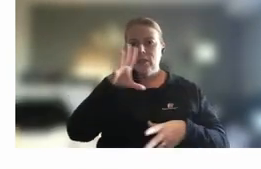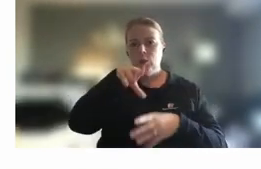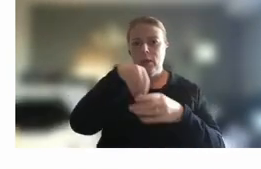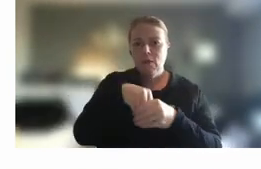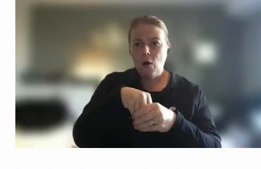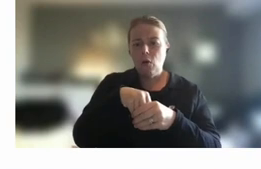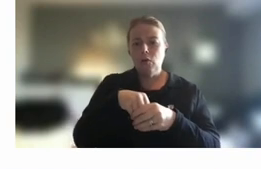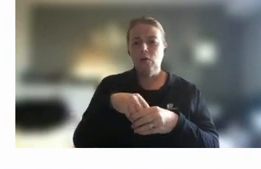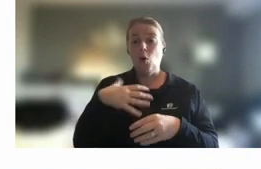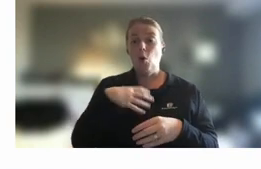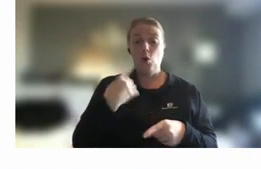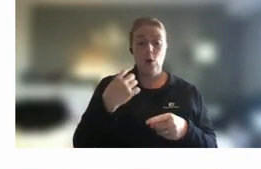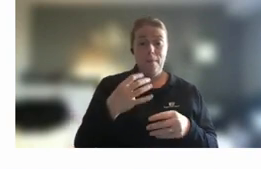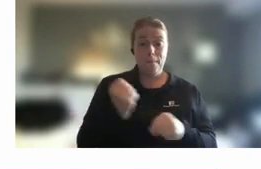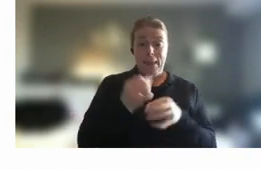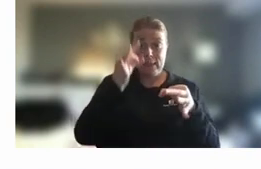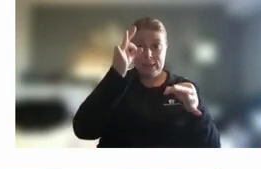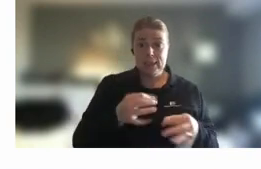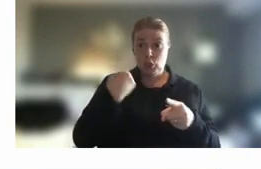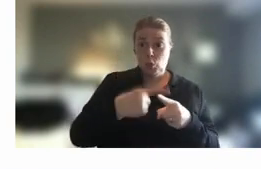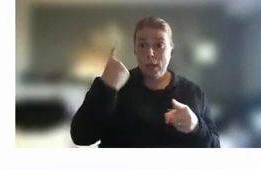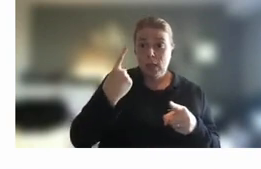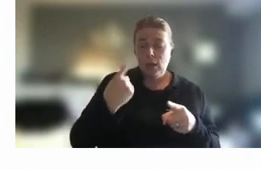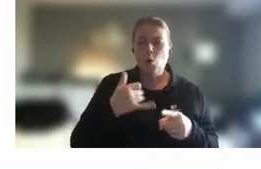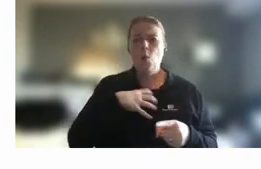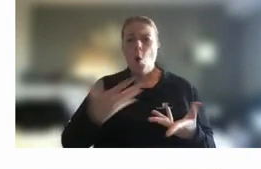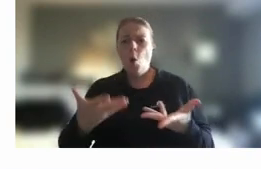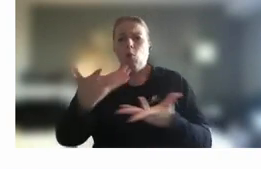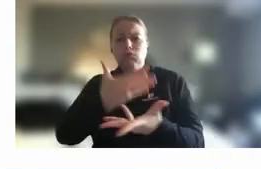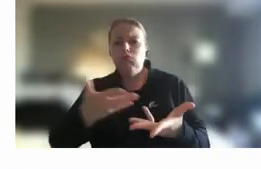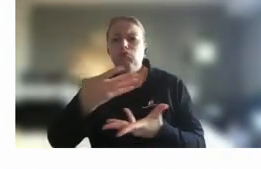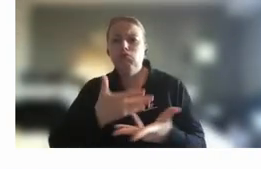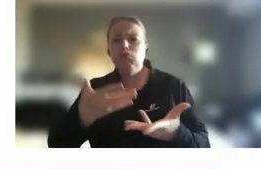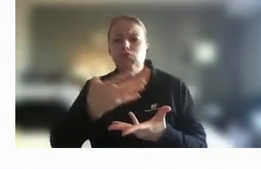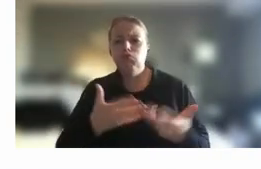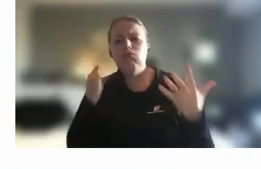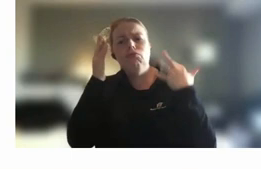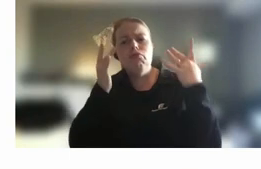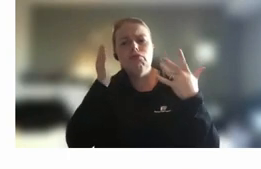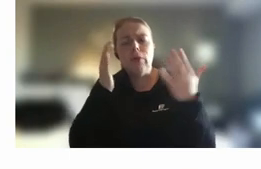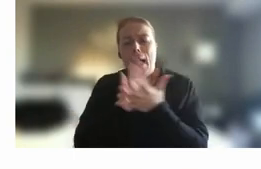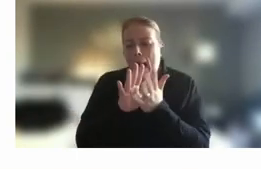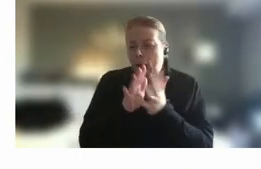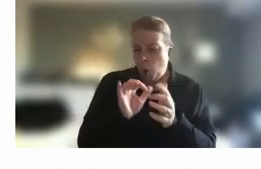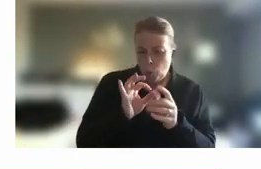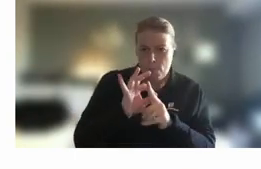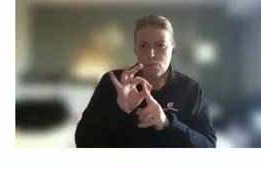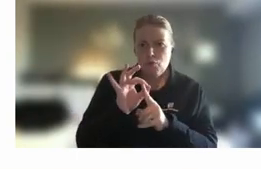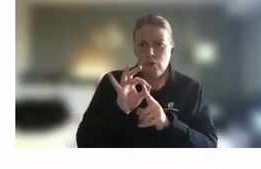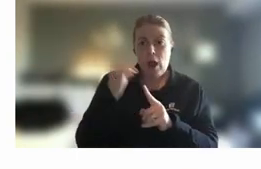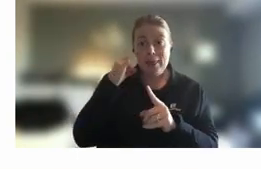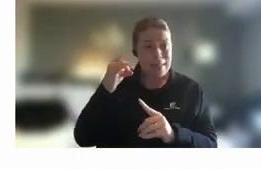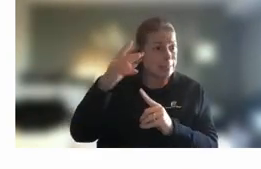been a quicker decision or more discussed or deliberated how could we have made it better and I think it's a really important practice